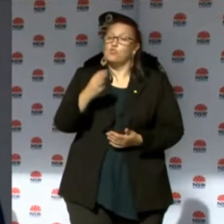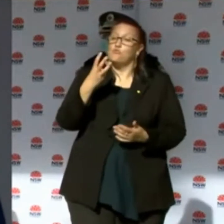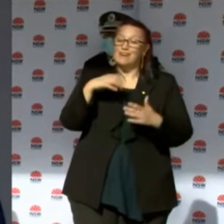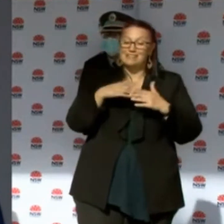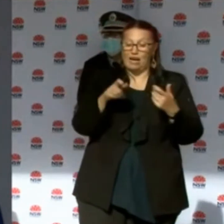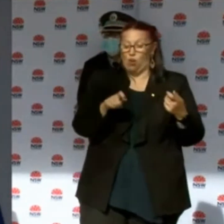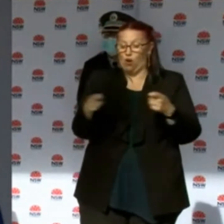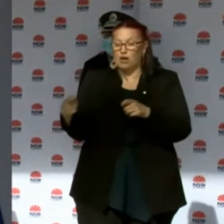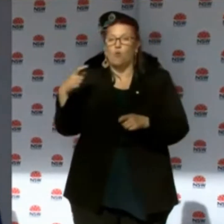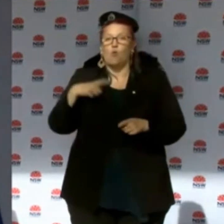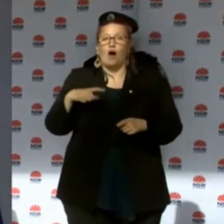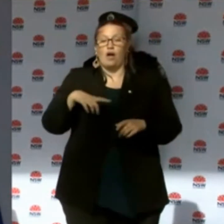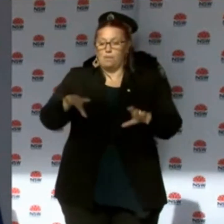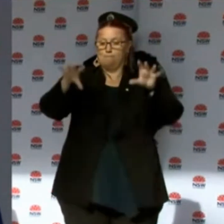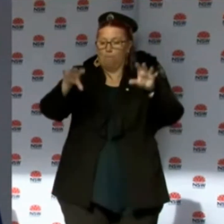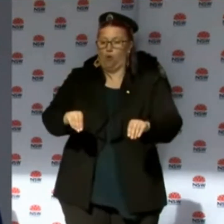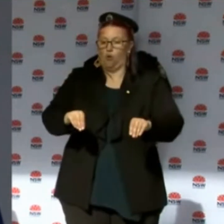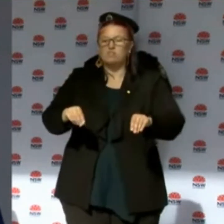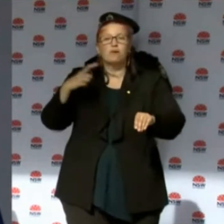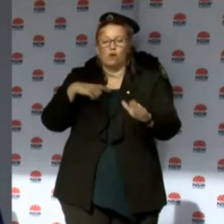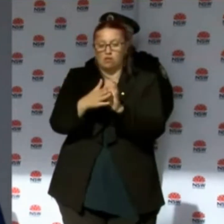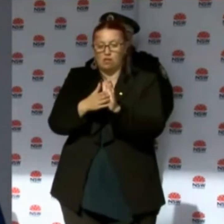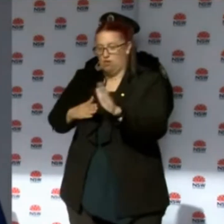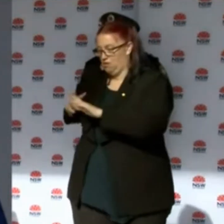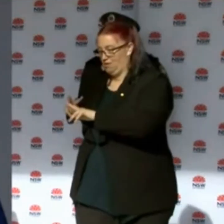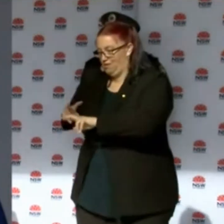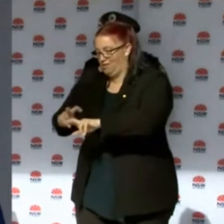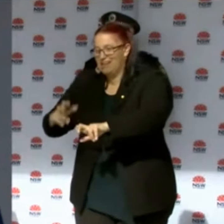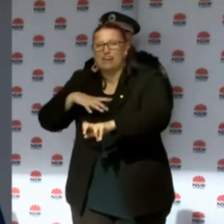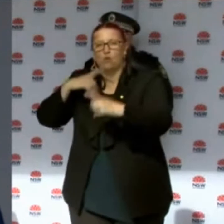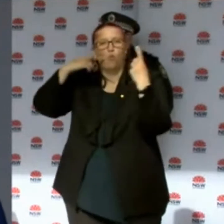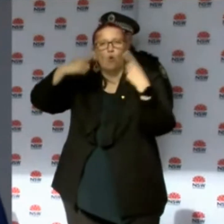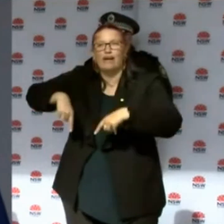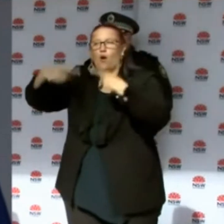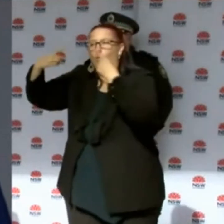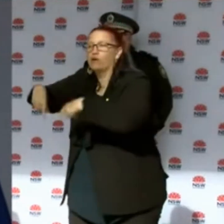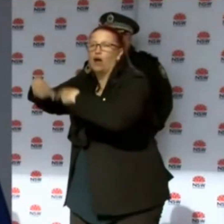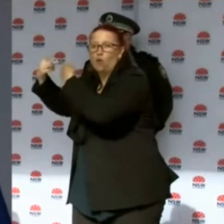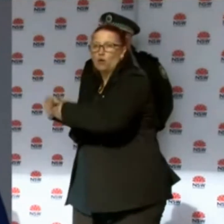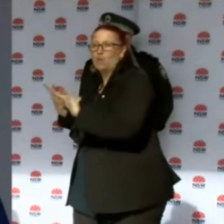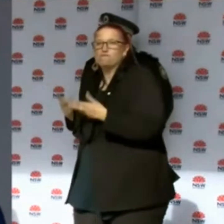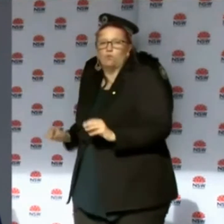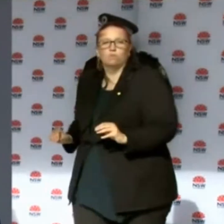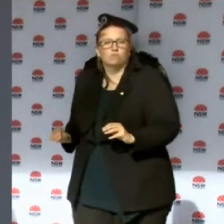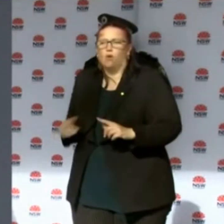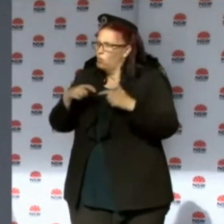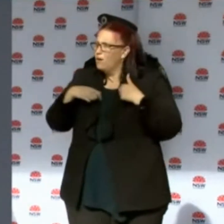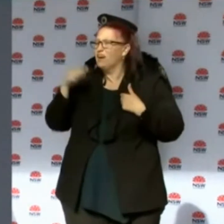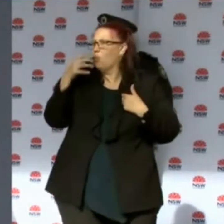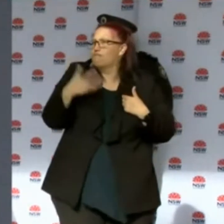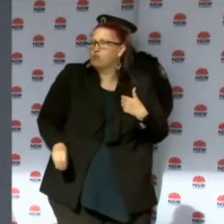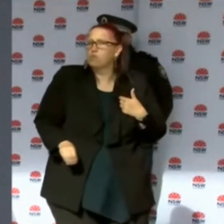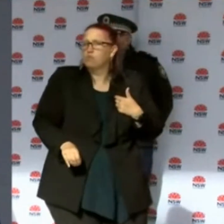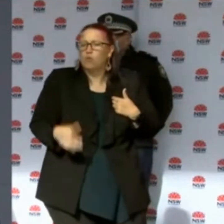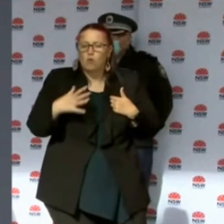days, it's basically a pause where you're behind and you can't, where you've got a sudden surge of cases and you want everyone to stay